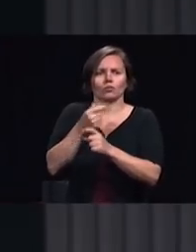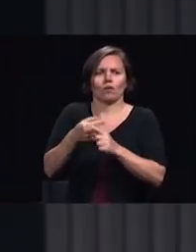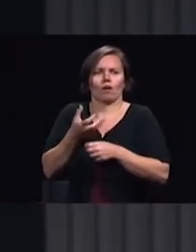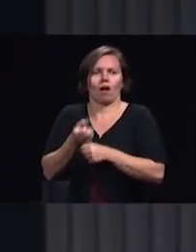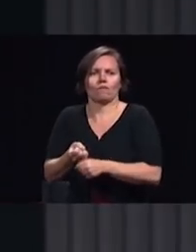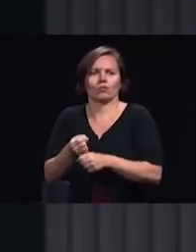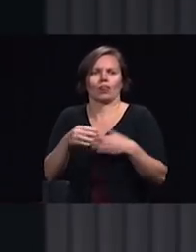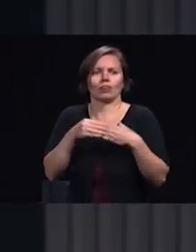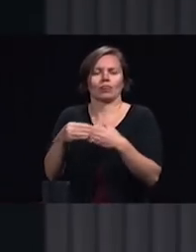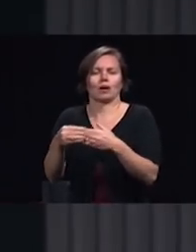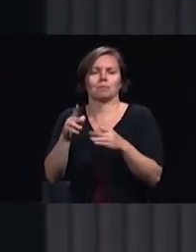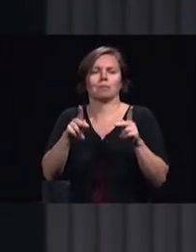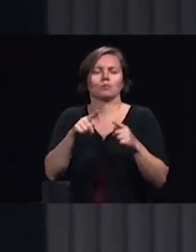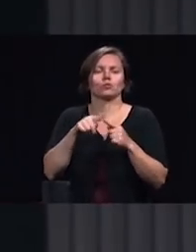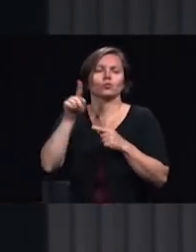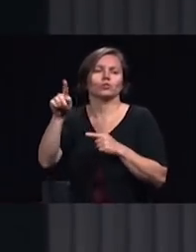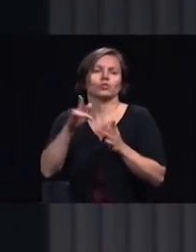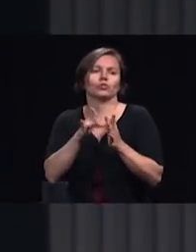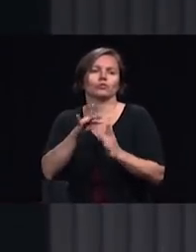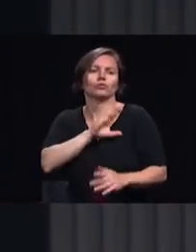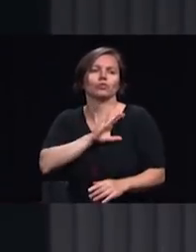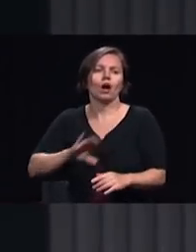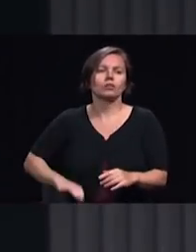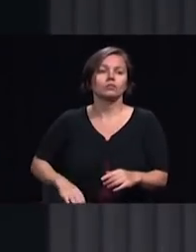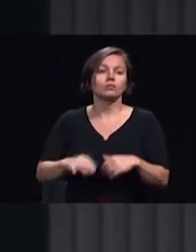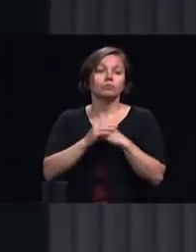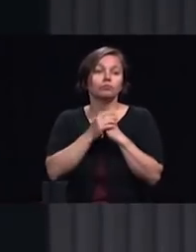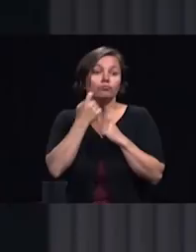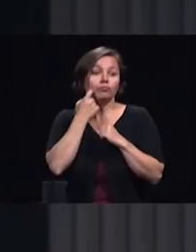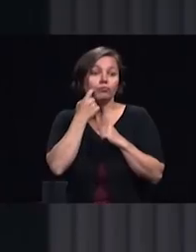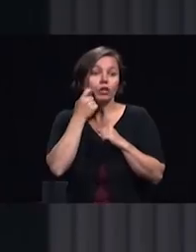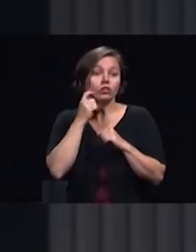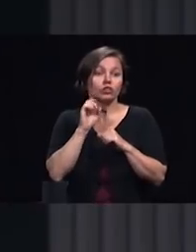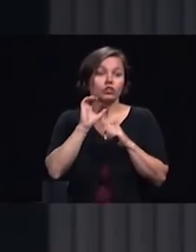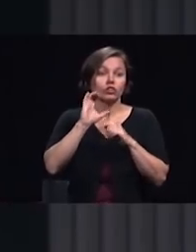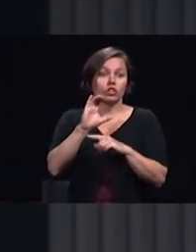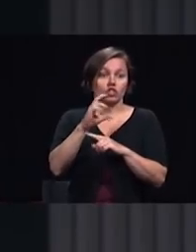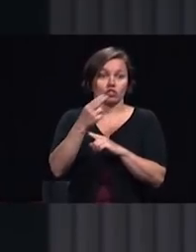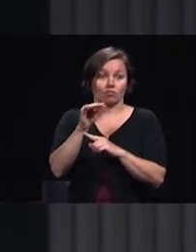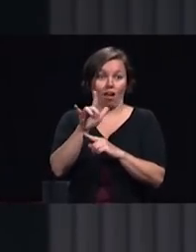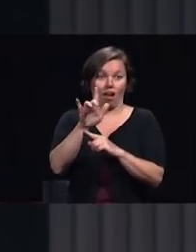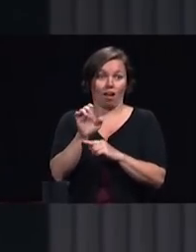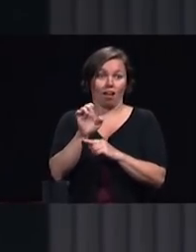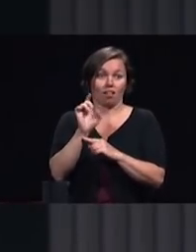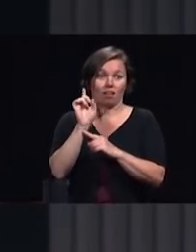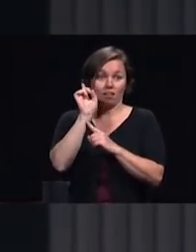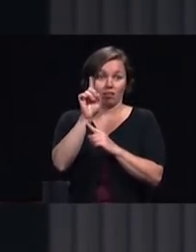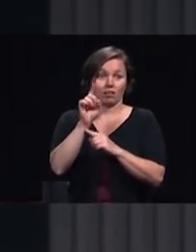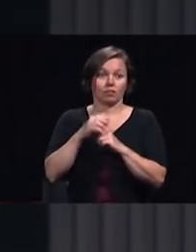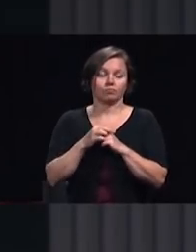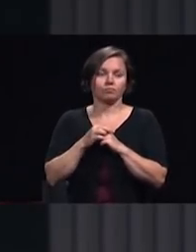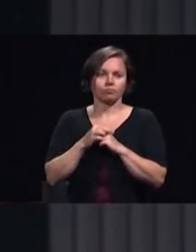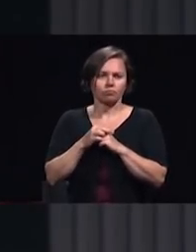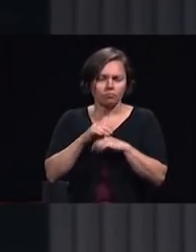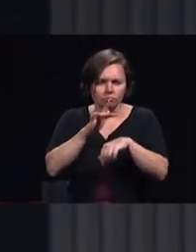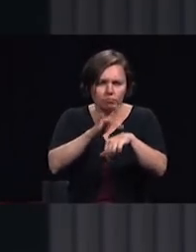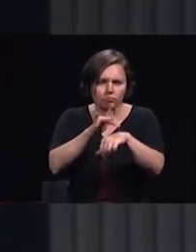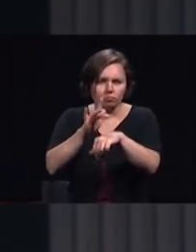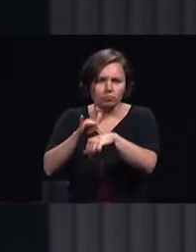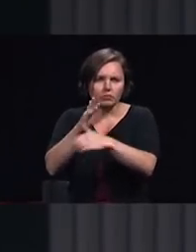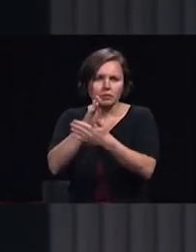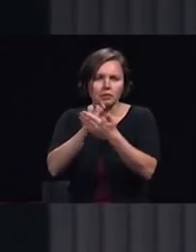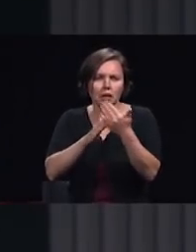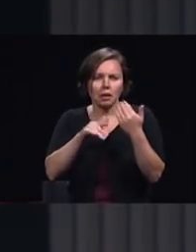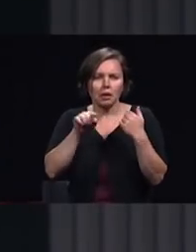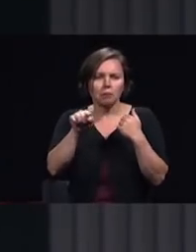just recently I was in the country of Chile and I had the privilege of visiting just some of the 15 centers of influence